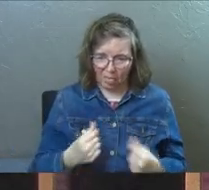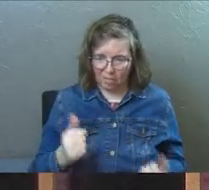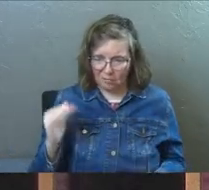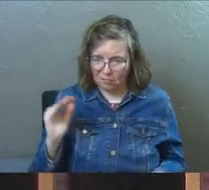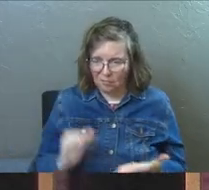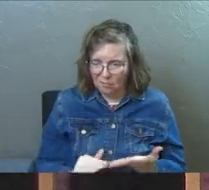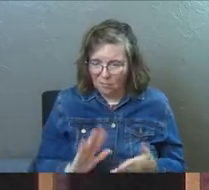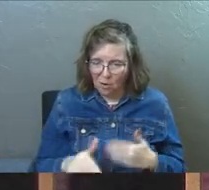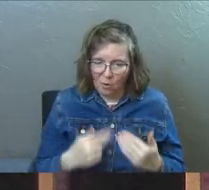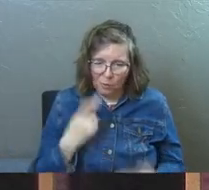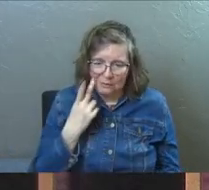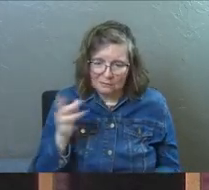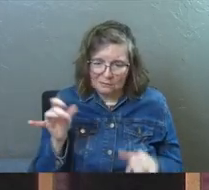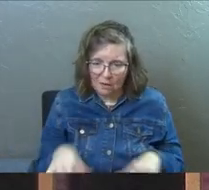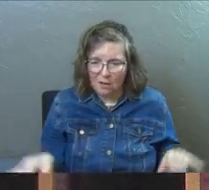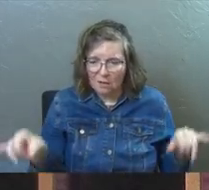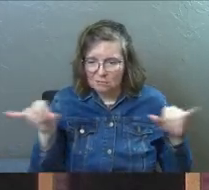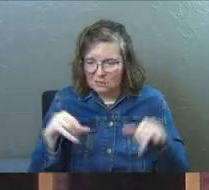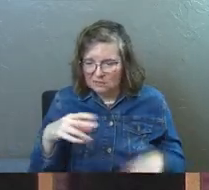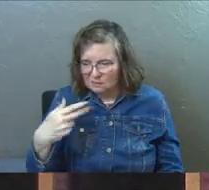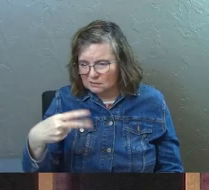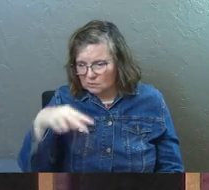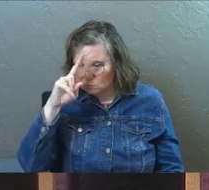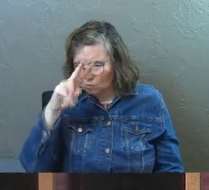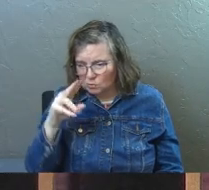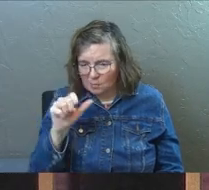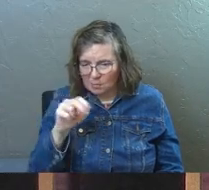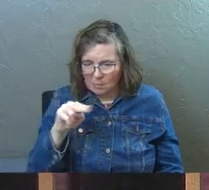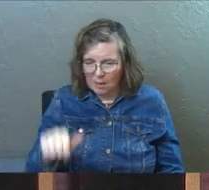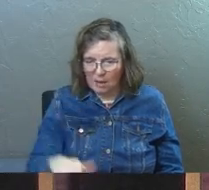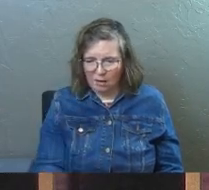All we ever see is this dumb manna.